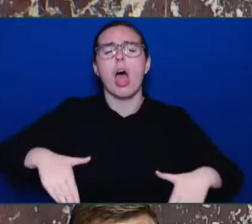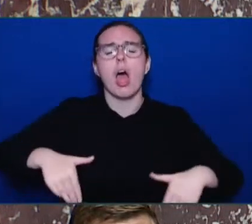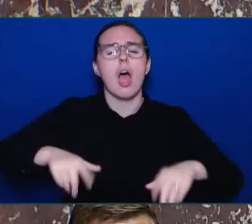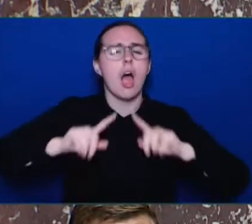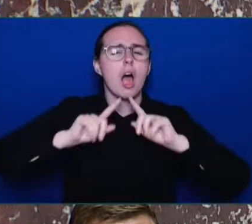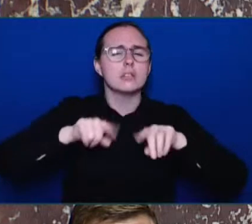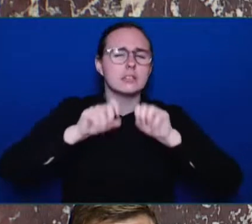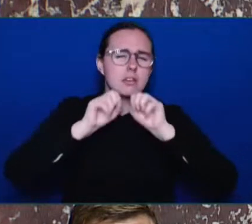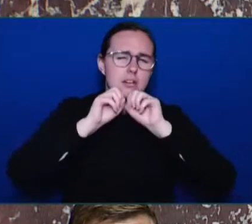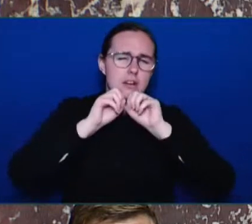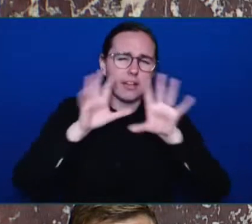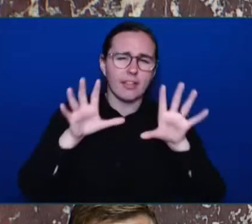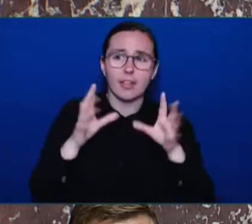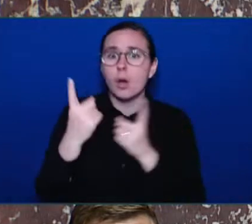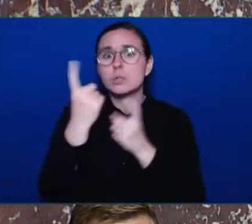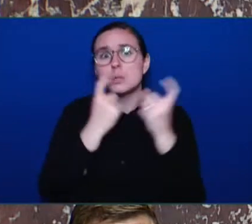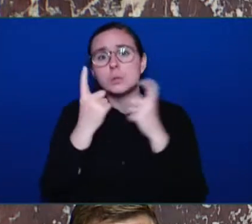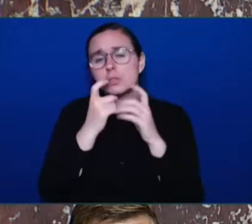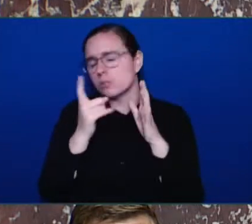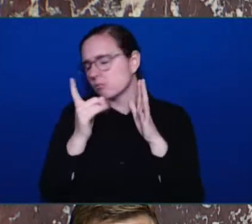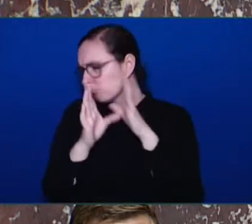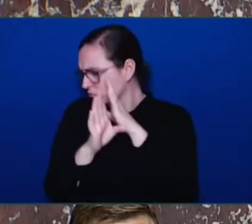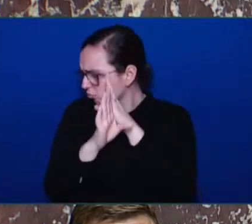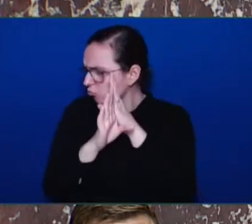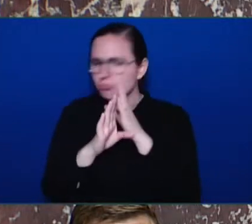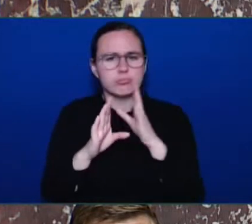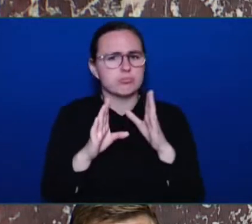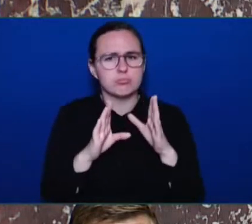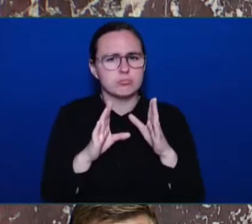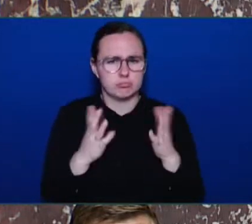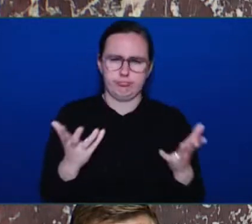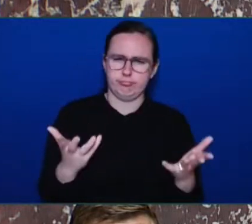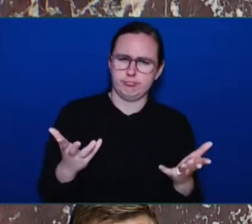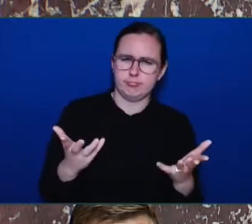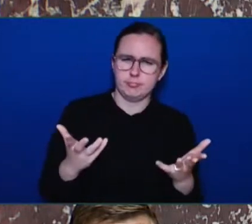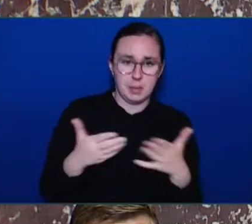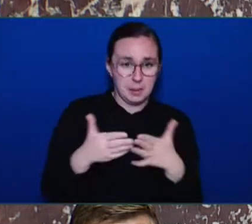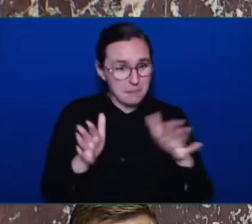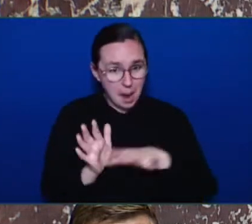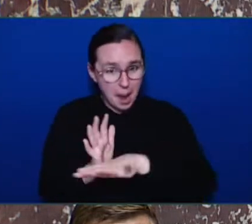public and the Indigenous communities about this decision.